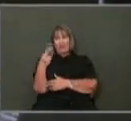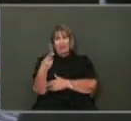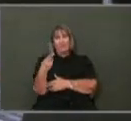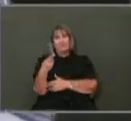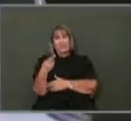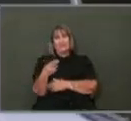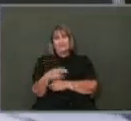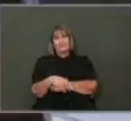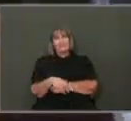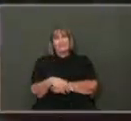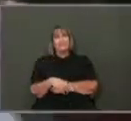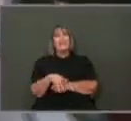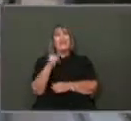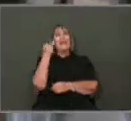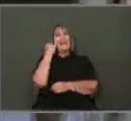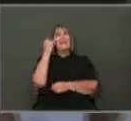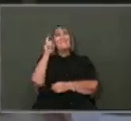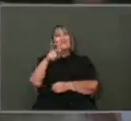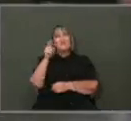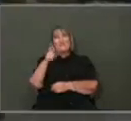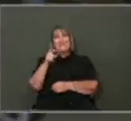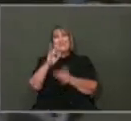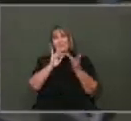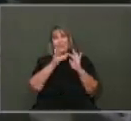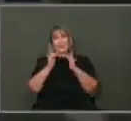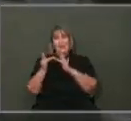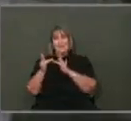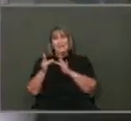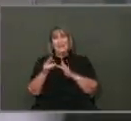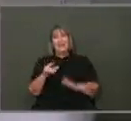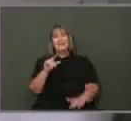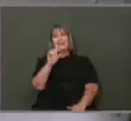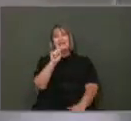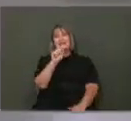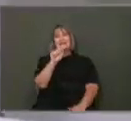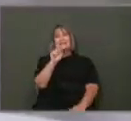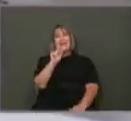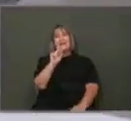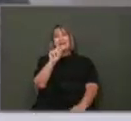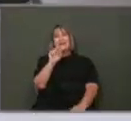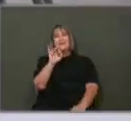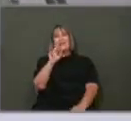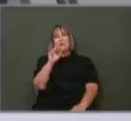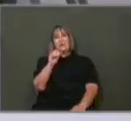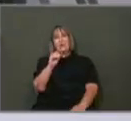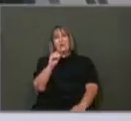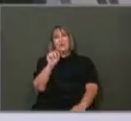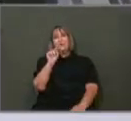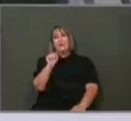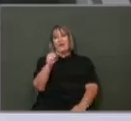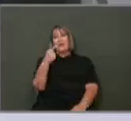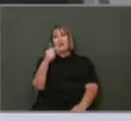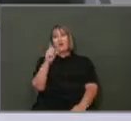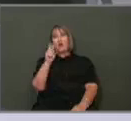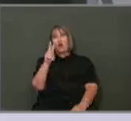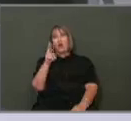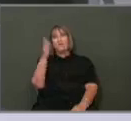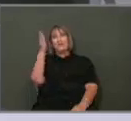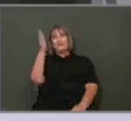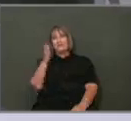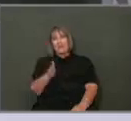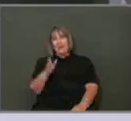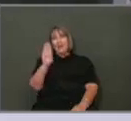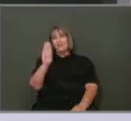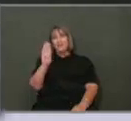And for those who need the website, sanantonio.gov slash budget. My question is public works,